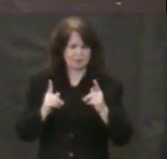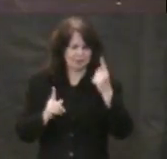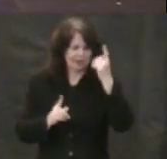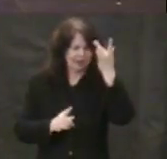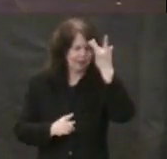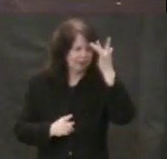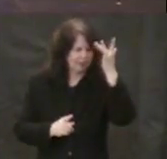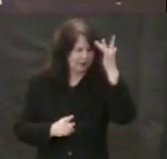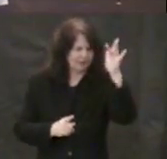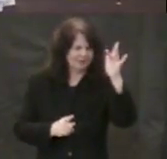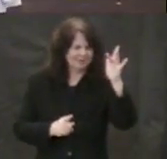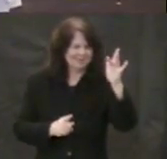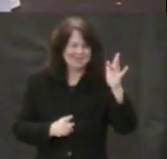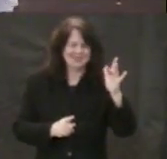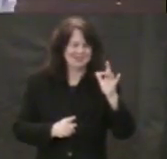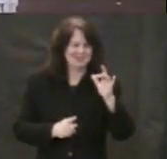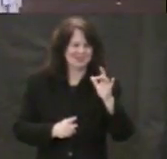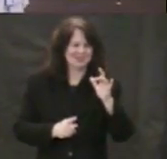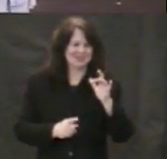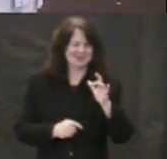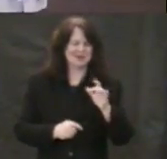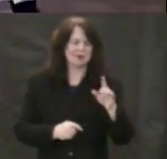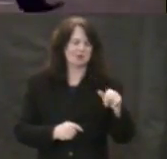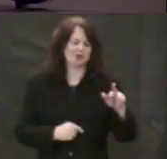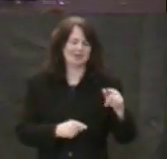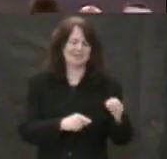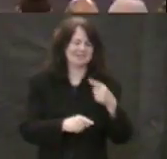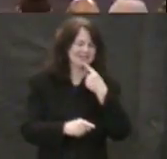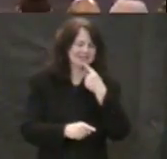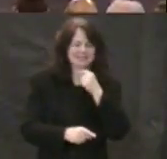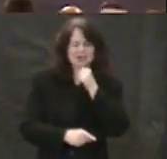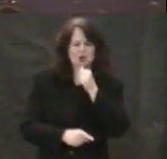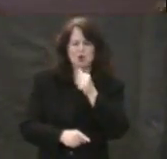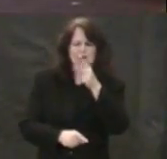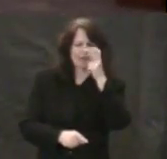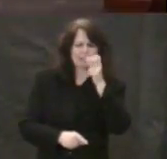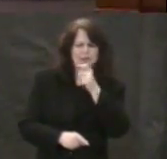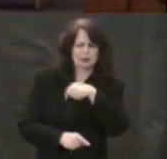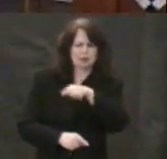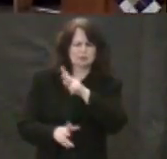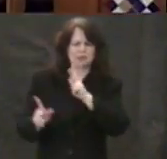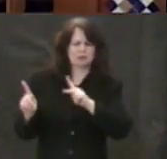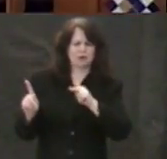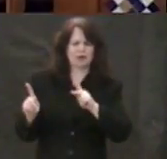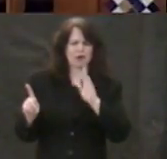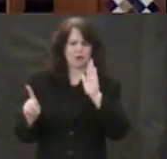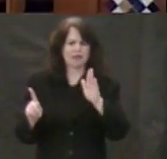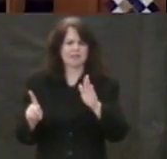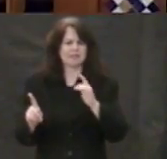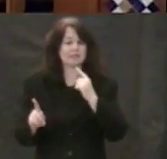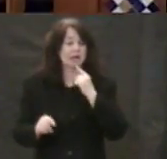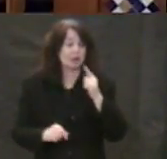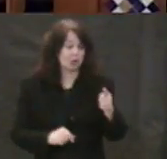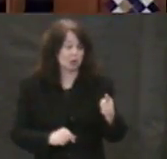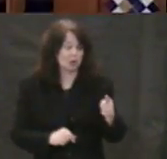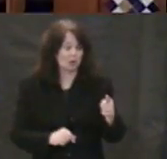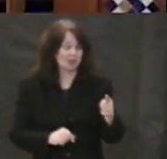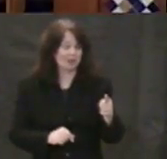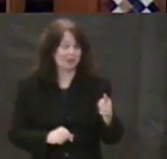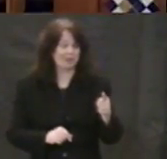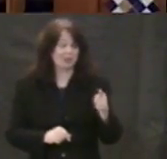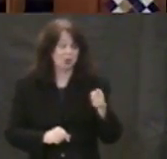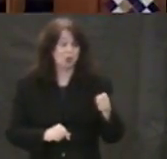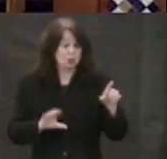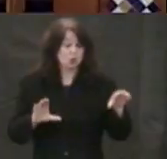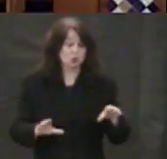Do not listen, Peter says, to those people who would come to you with a pie